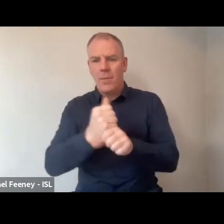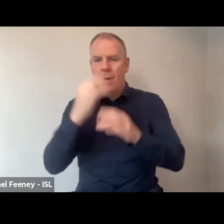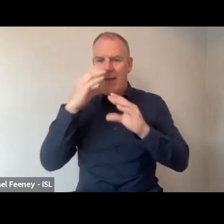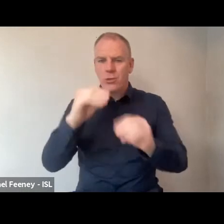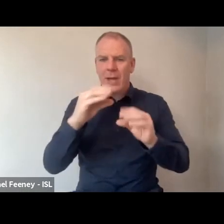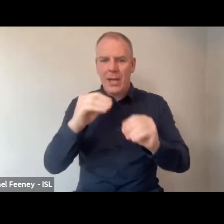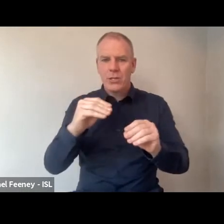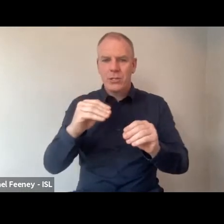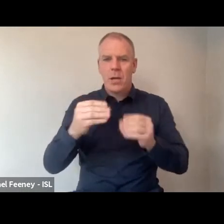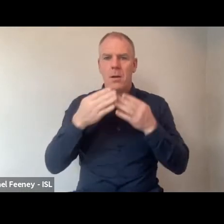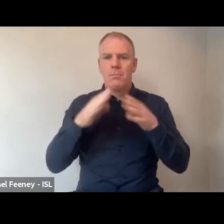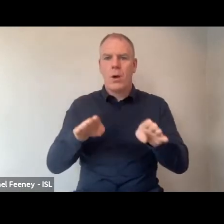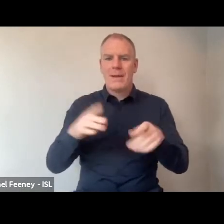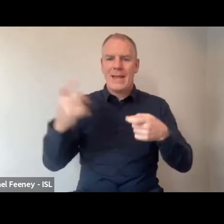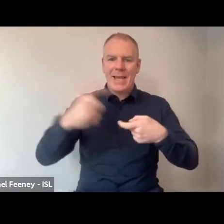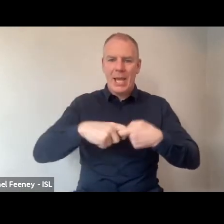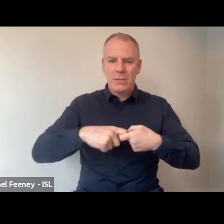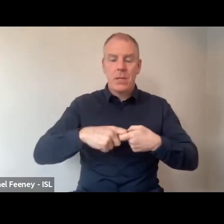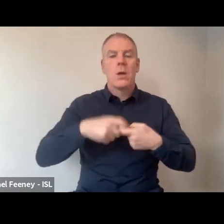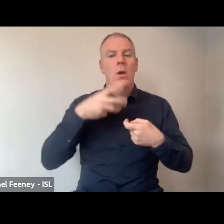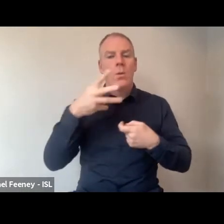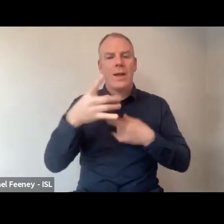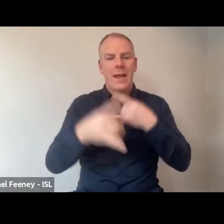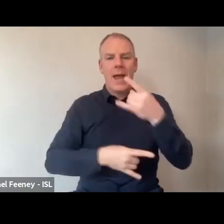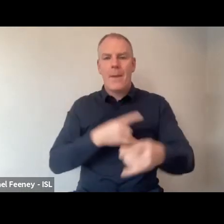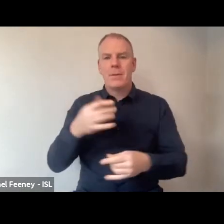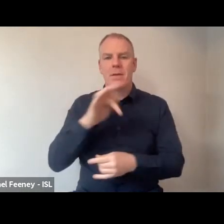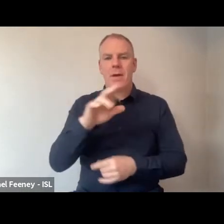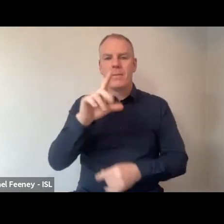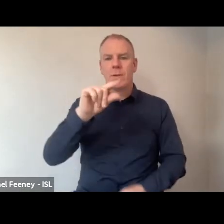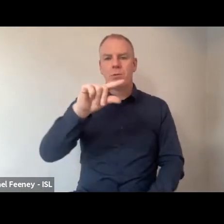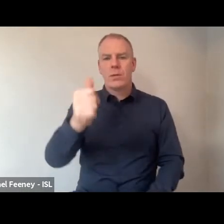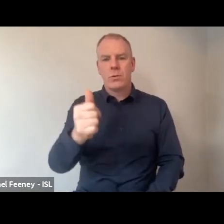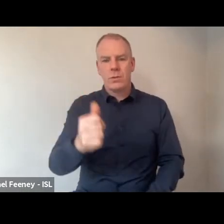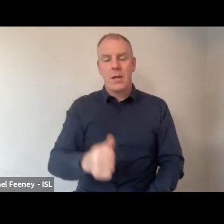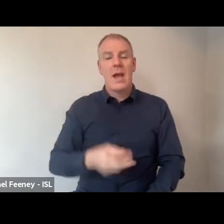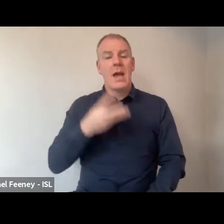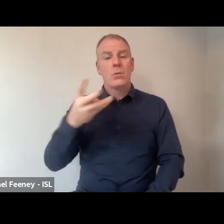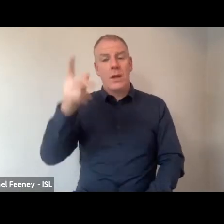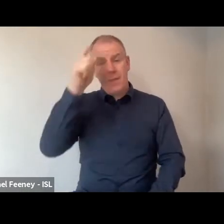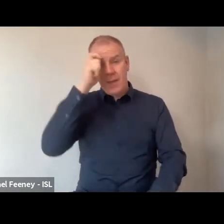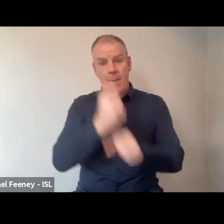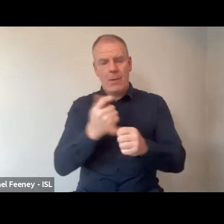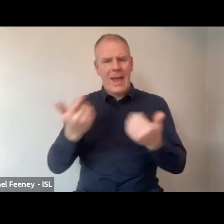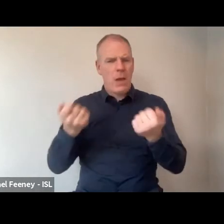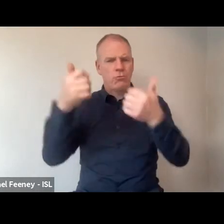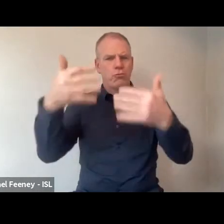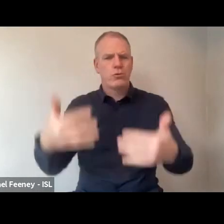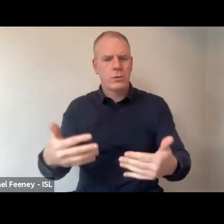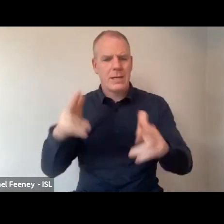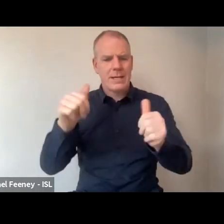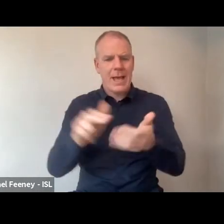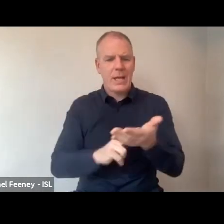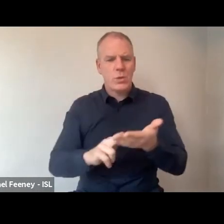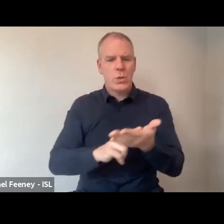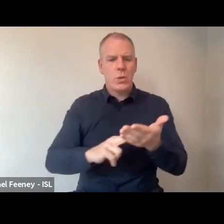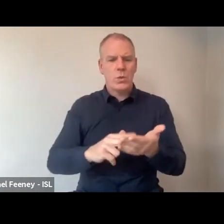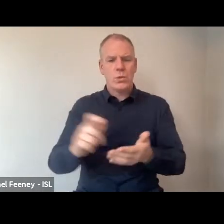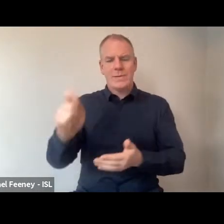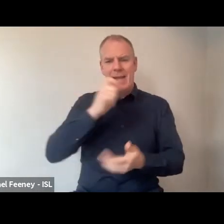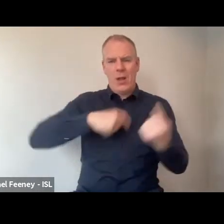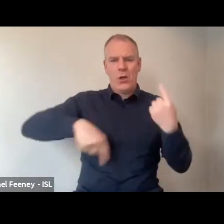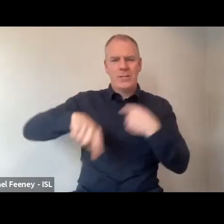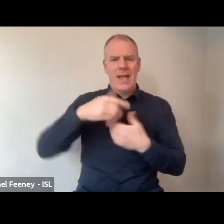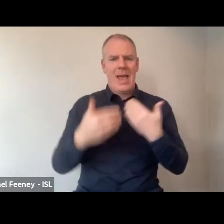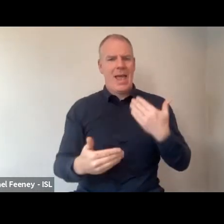public engagement. So that will be happening in 2021. We'll also be considering how these results can be used as indicators for